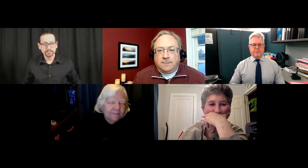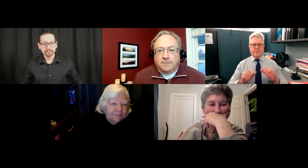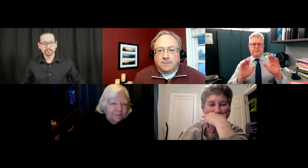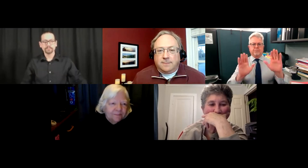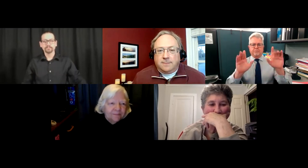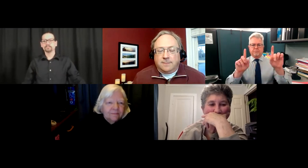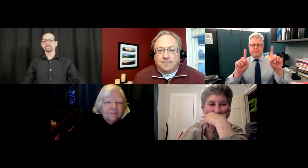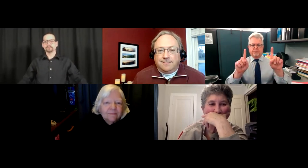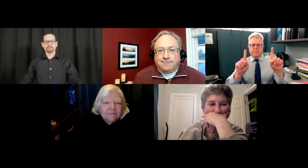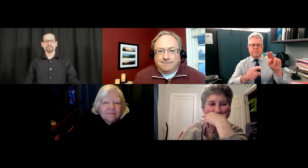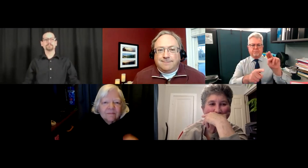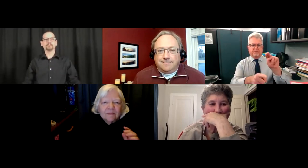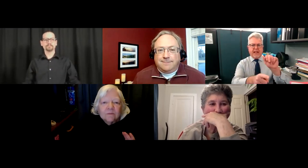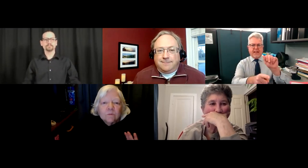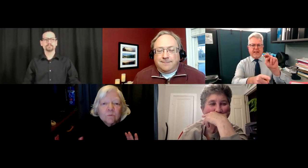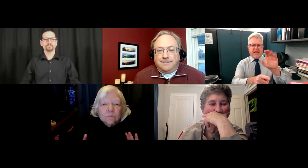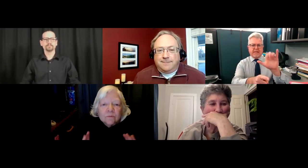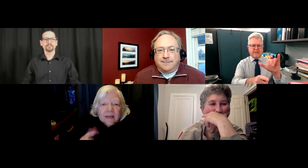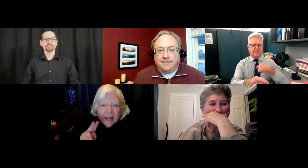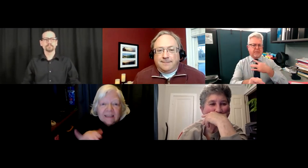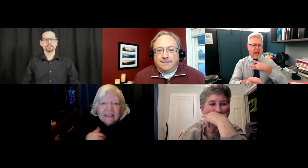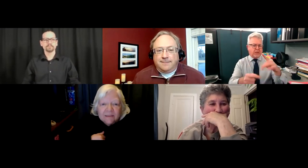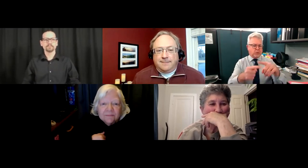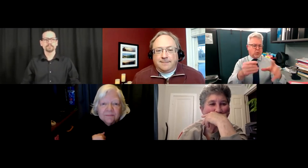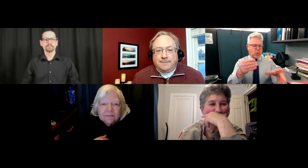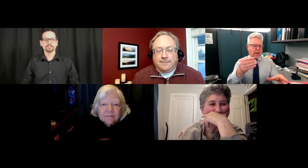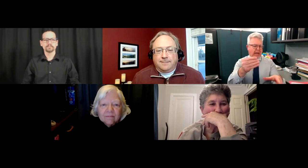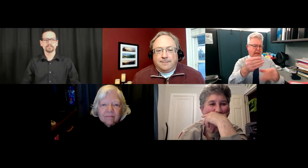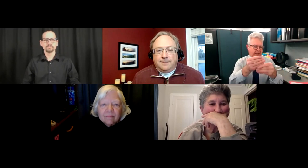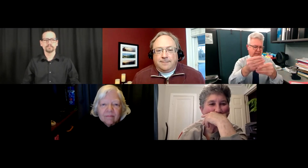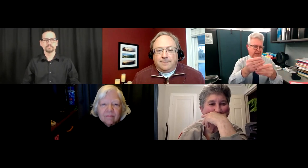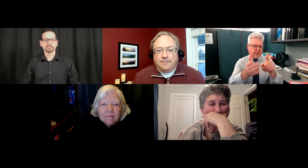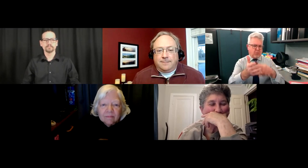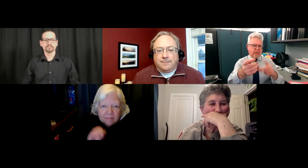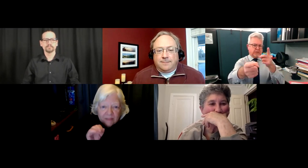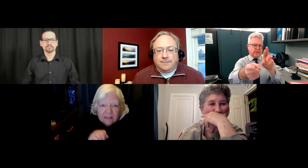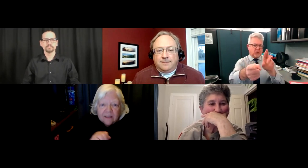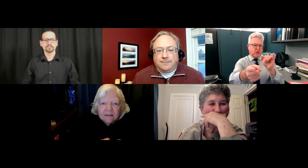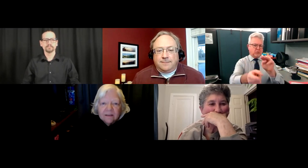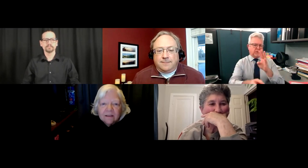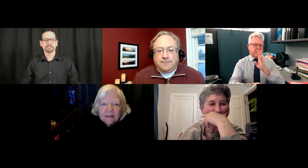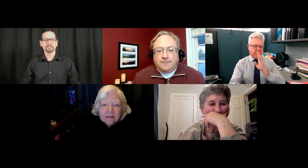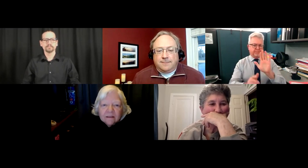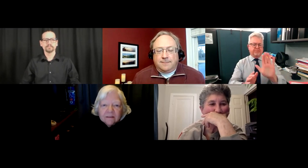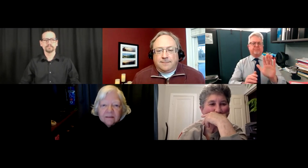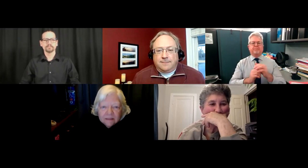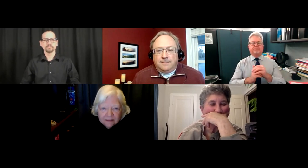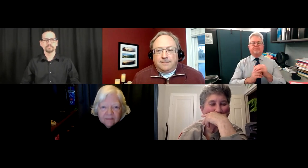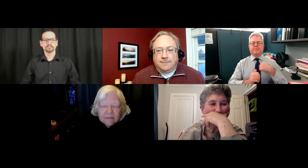Okay, thank you very much. And Mike is saying, Nancy, I did want to say to you.